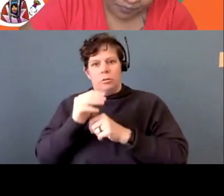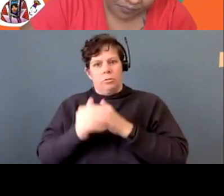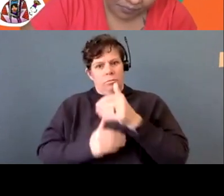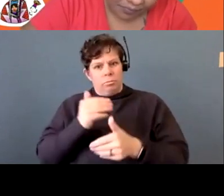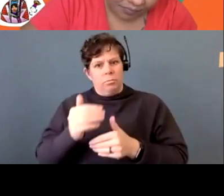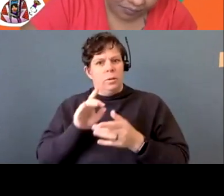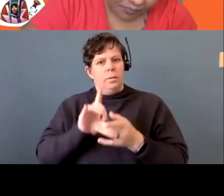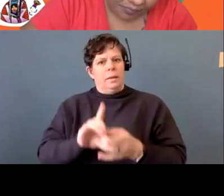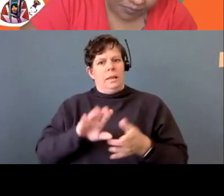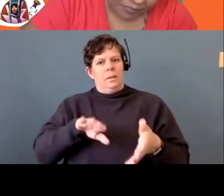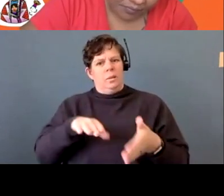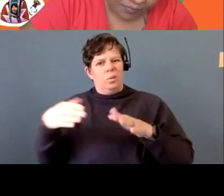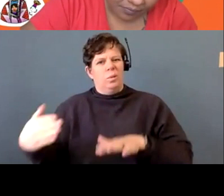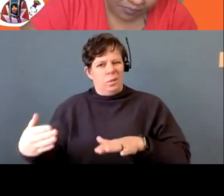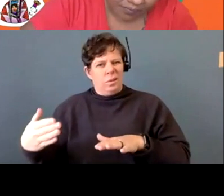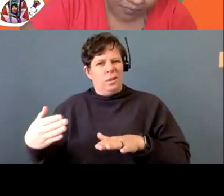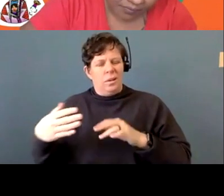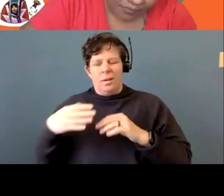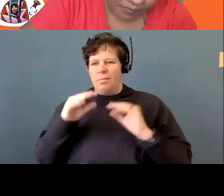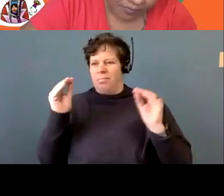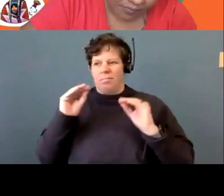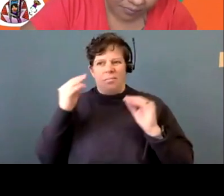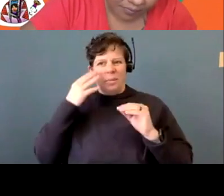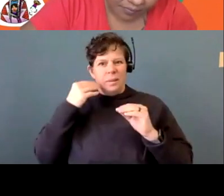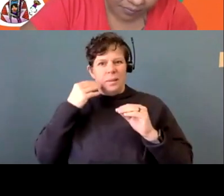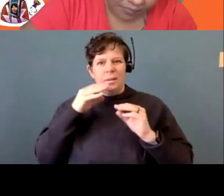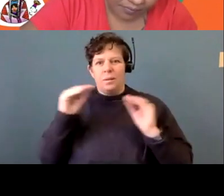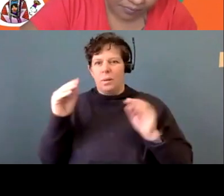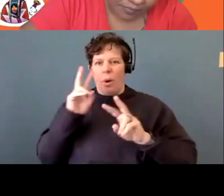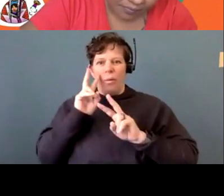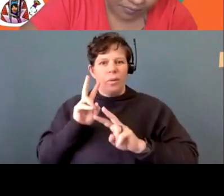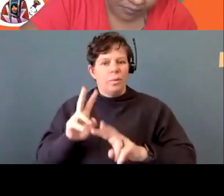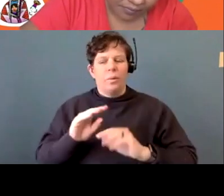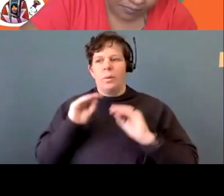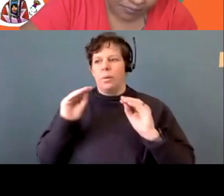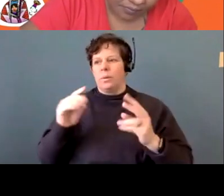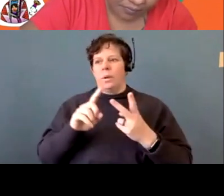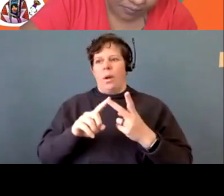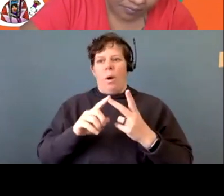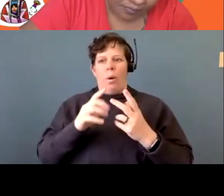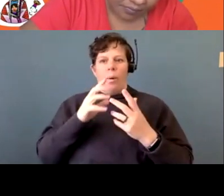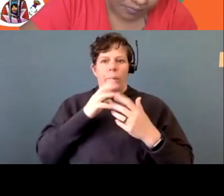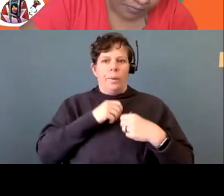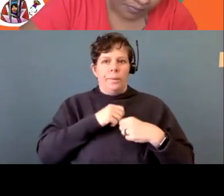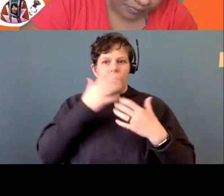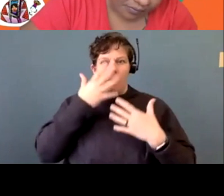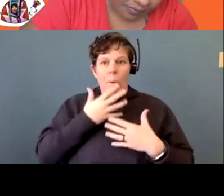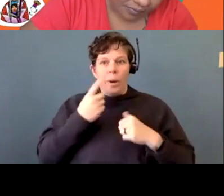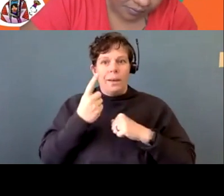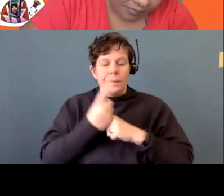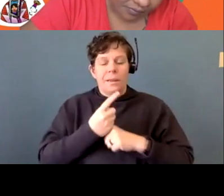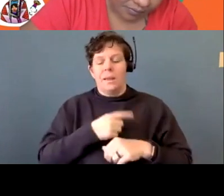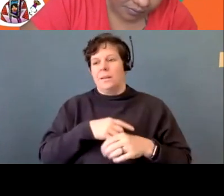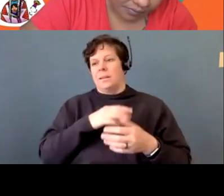for, you know, you don't, um, get to have the funeral. You don't have the morning days. You don't have a lot of